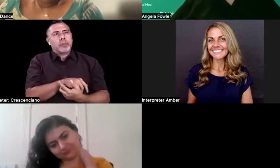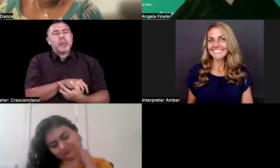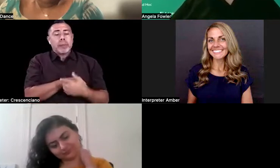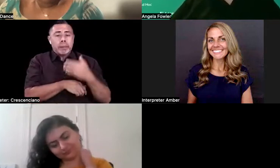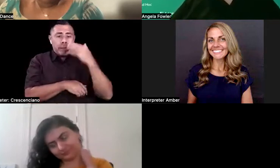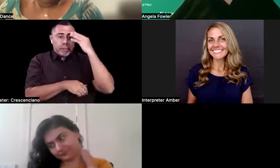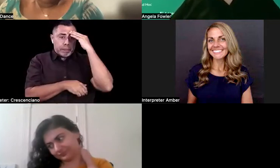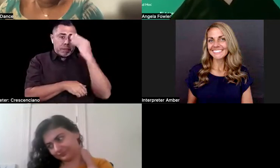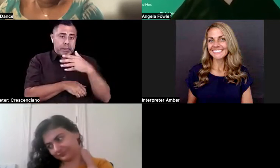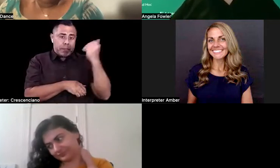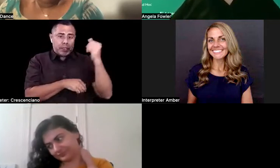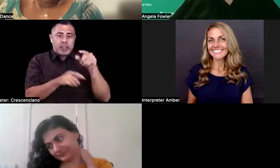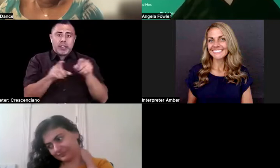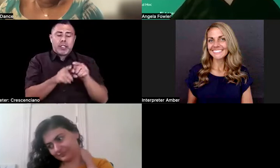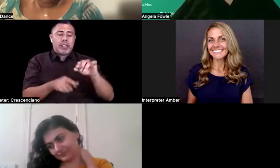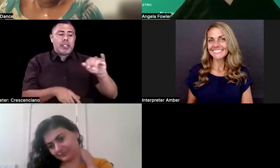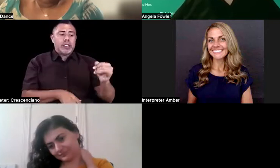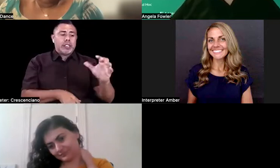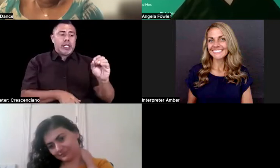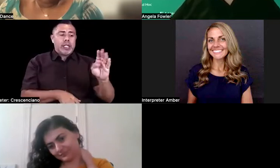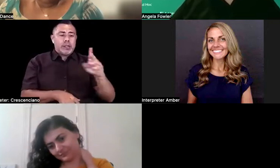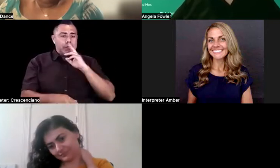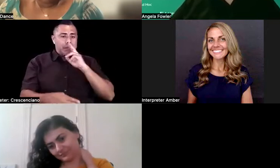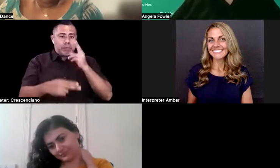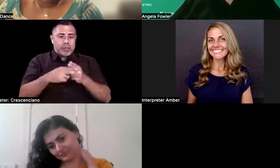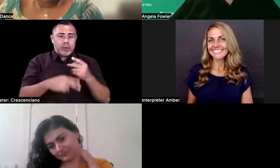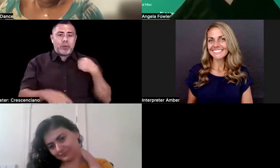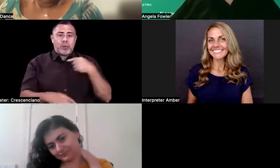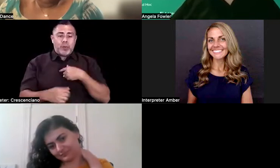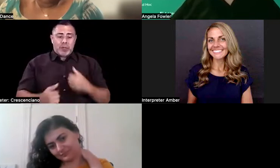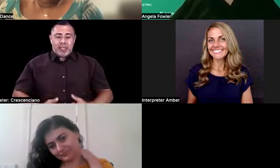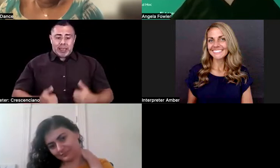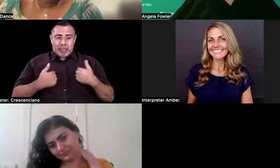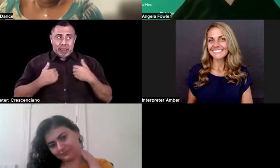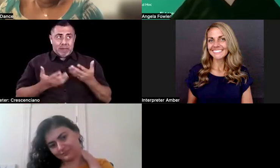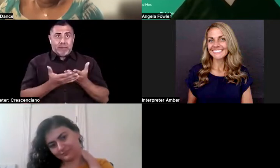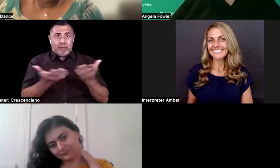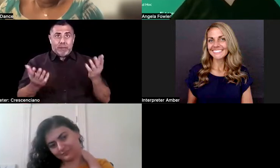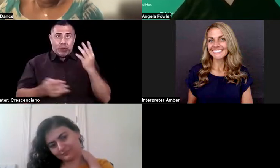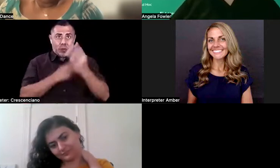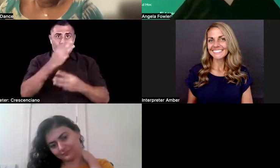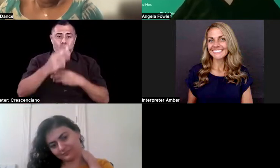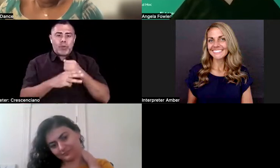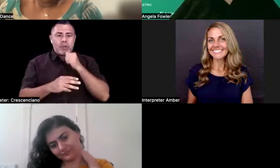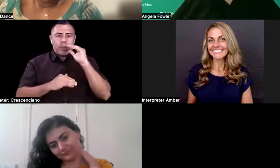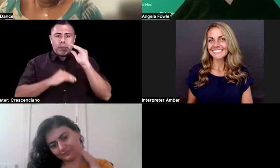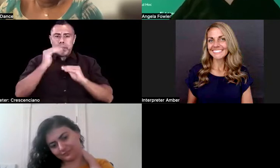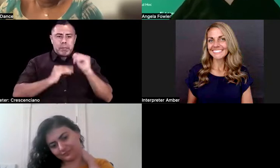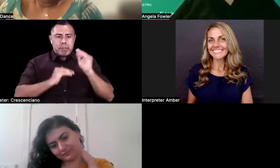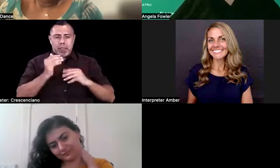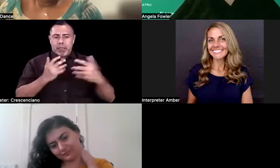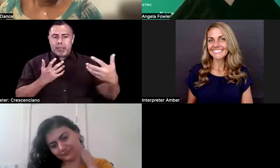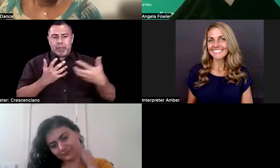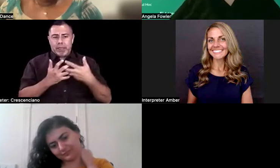as Jacob points out, we are living in a world that is not built for us. So we are problem solvers by nature. If